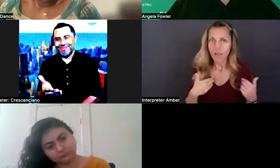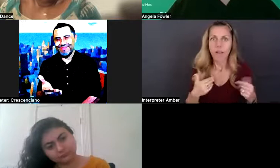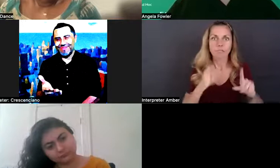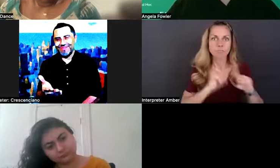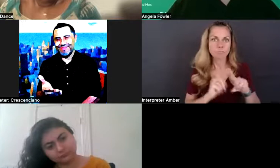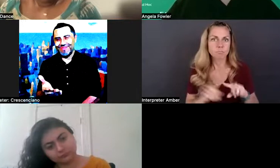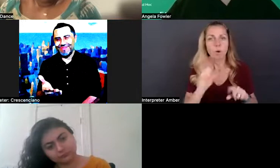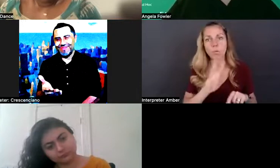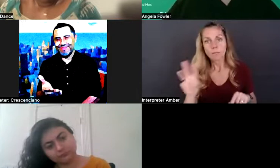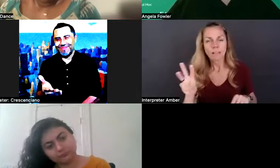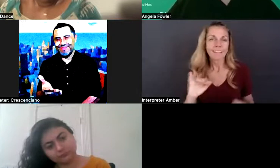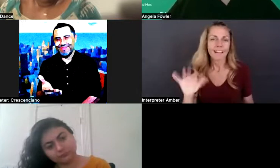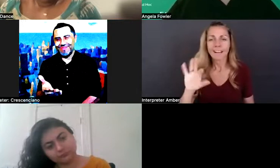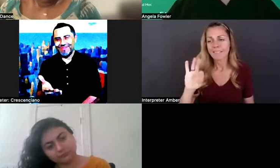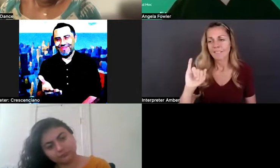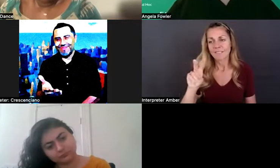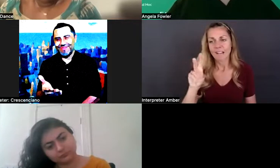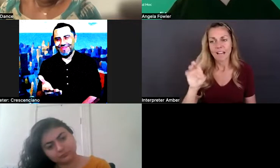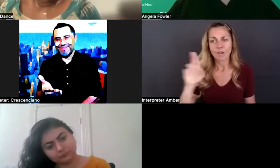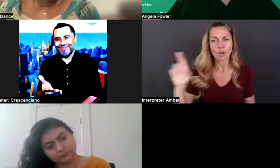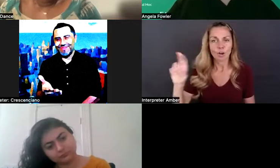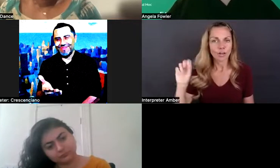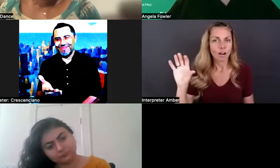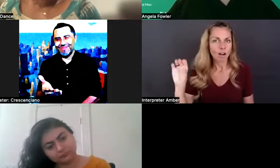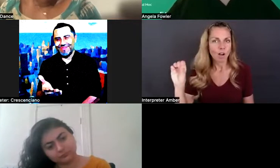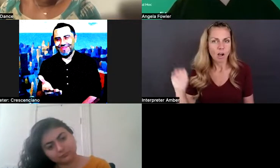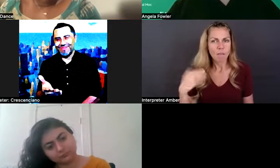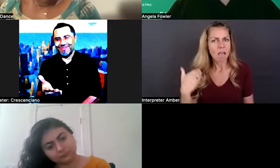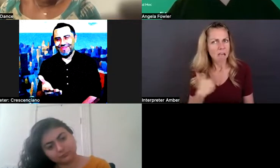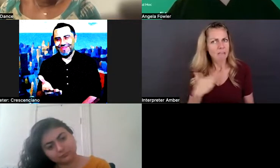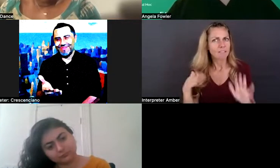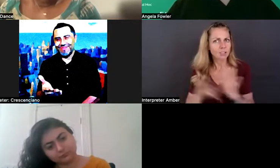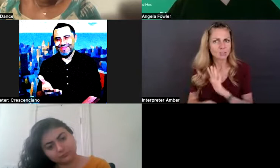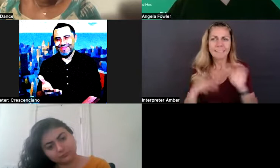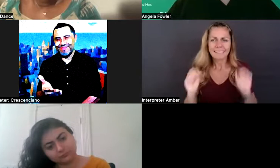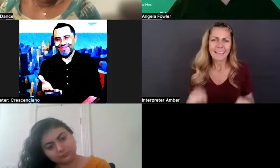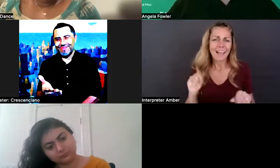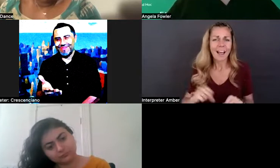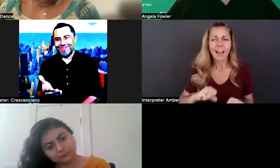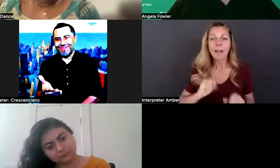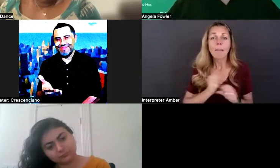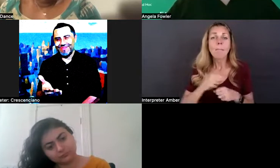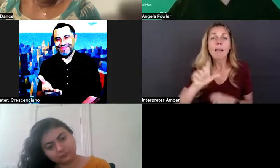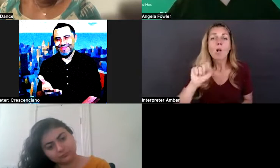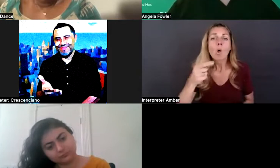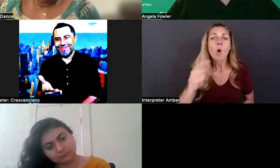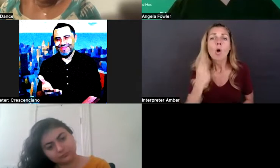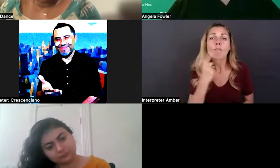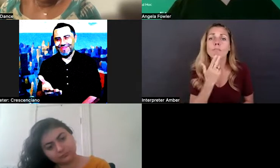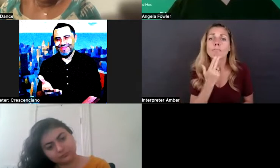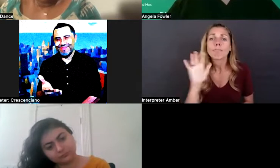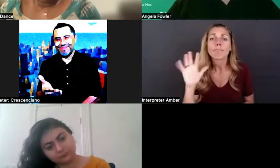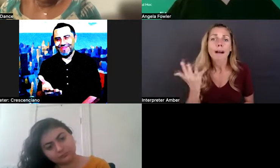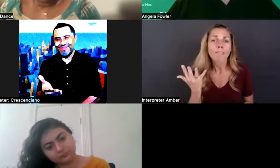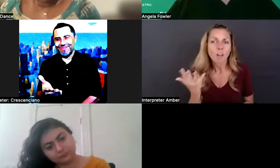fiverr.com. Like they have very, very inexpensive. You can make a brand, you can make a logo for $5. Like you could do